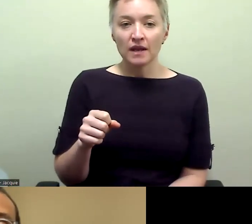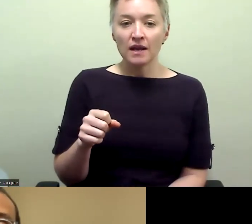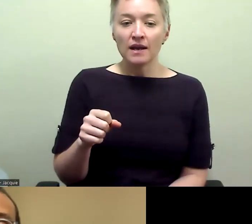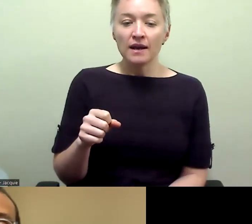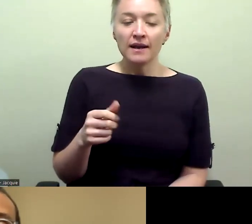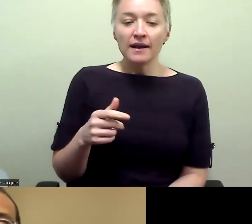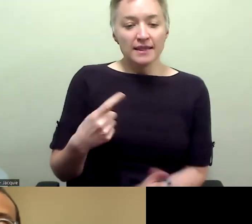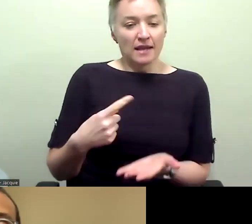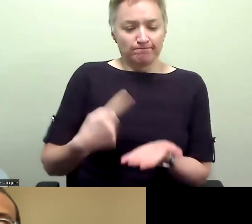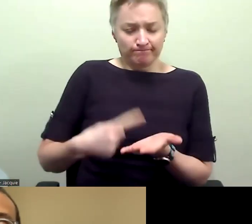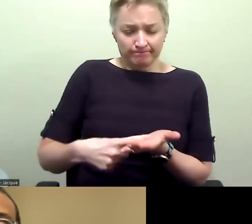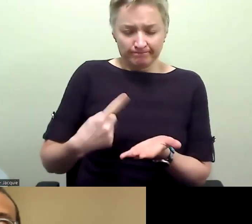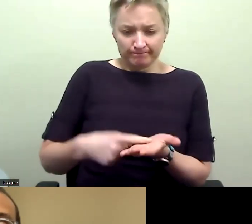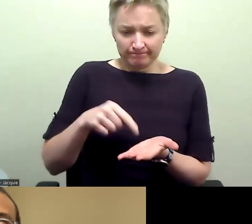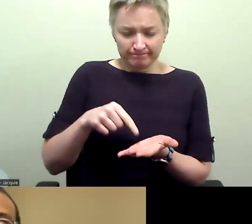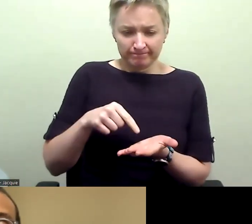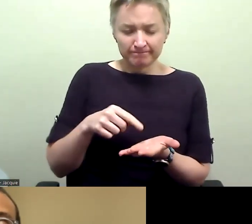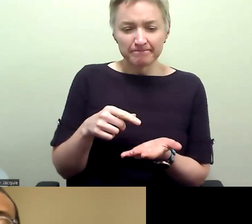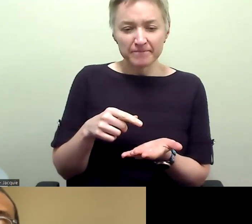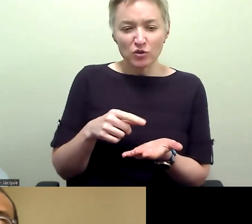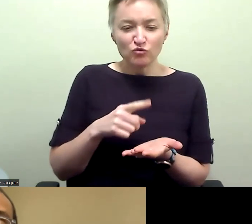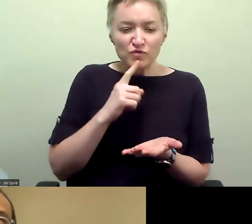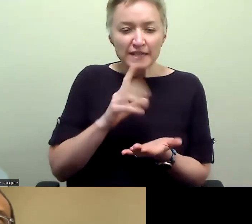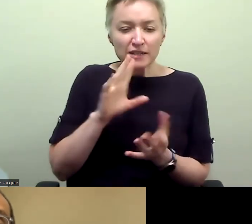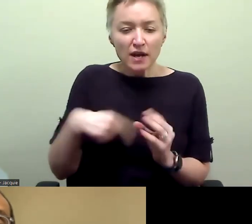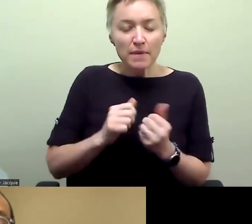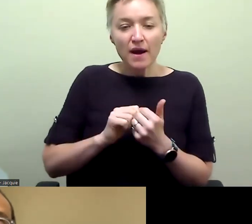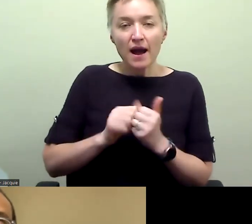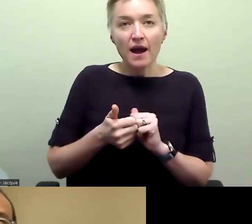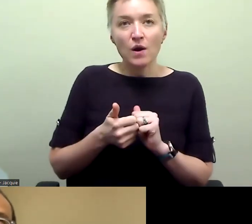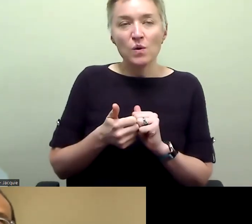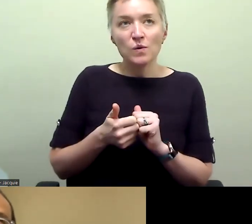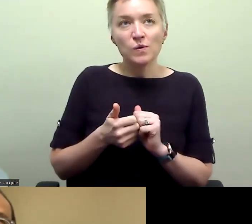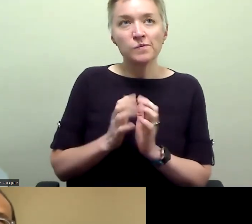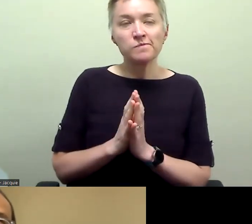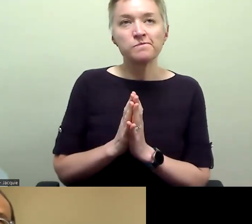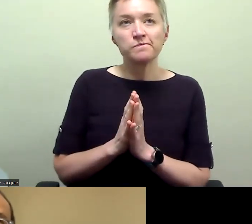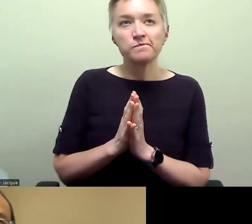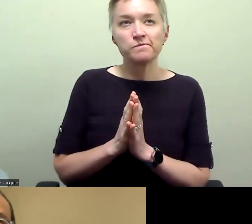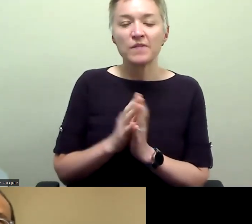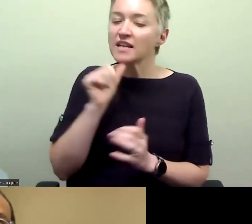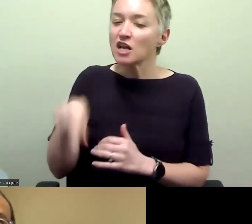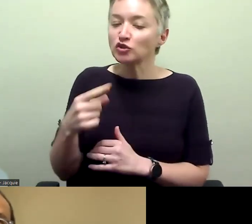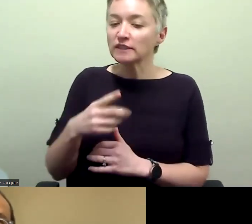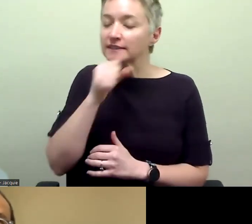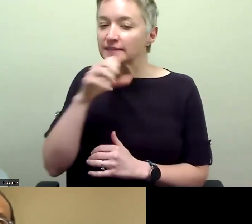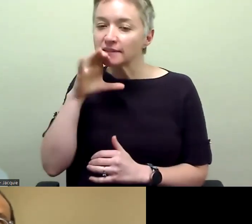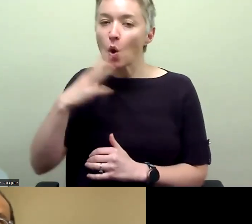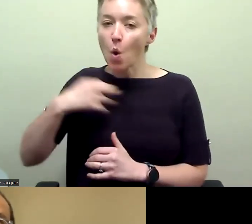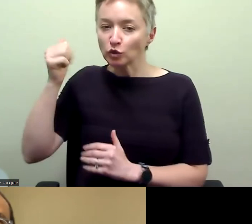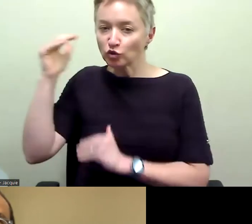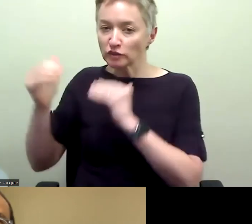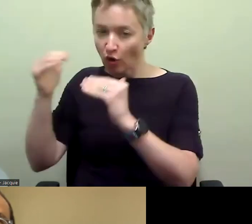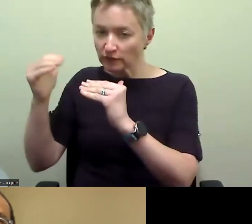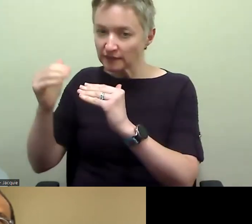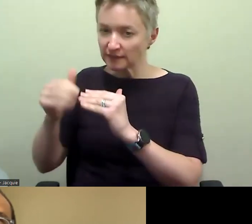around not just, um, older adults, but how poverty affected people